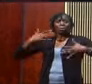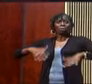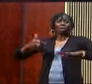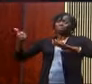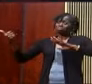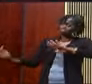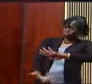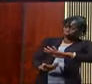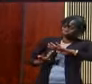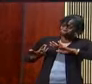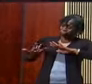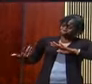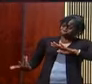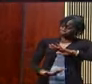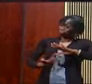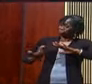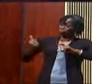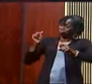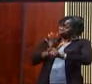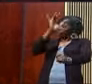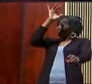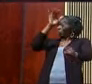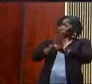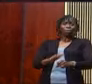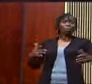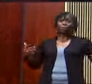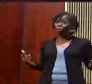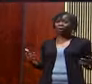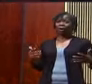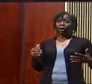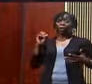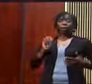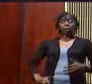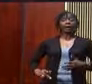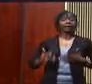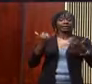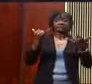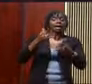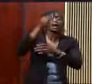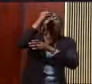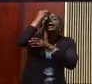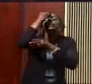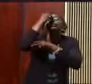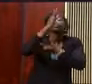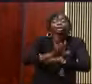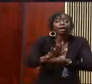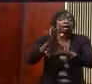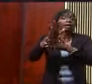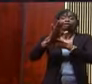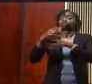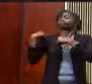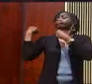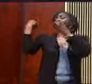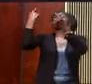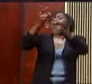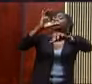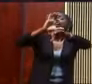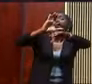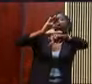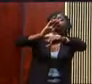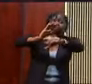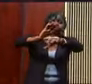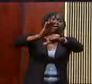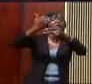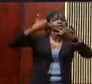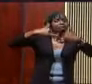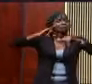here. I don't care how big your Bible is, how long you've been going to church, if you get hit by some punches hard enough, you're